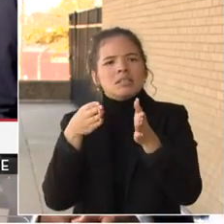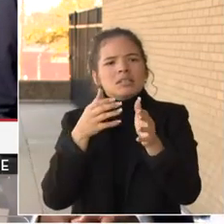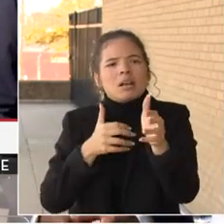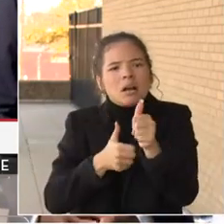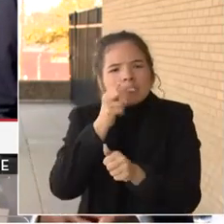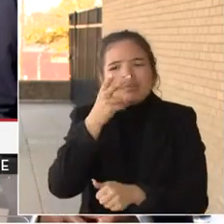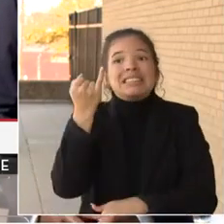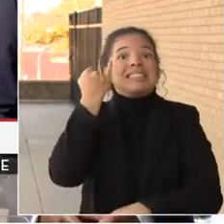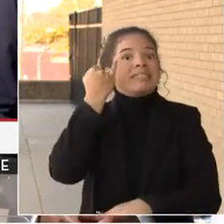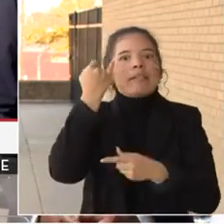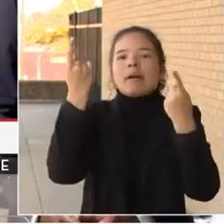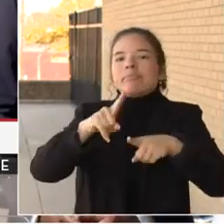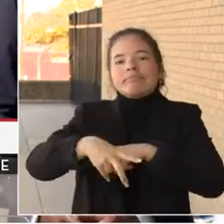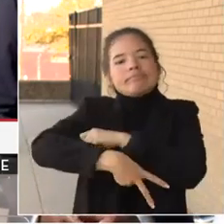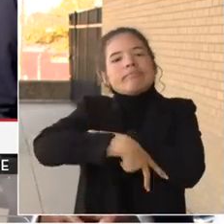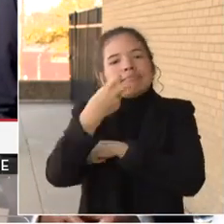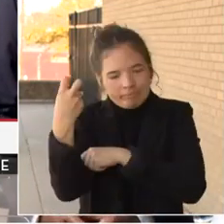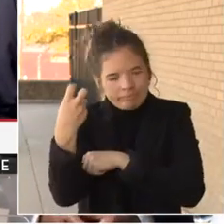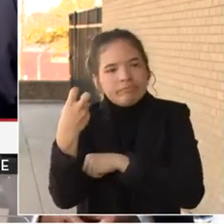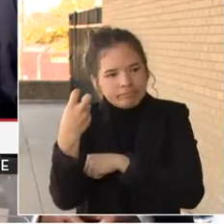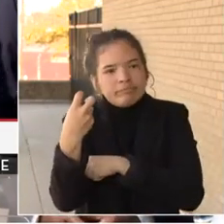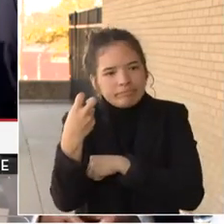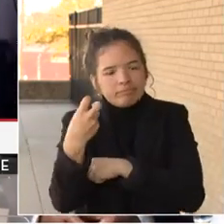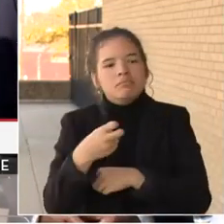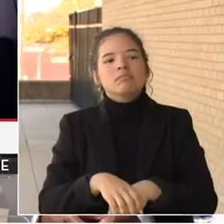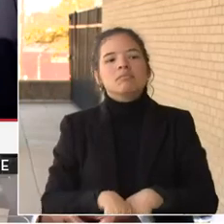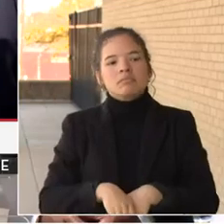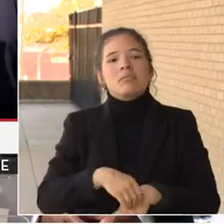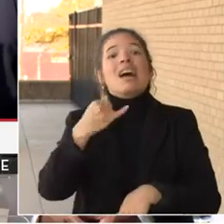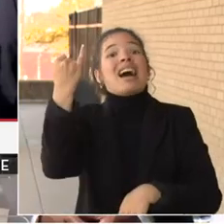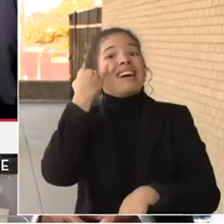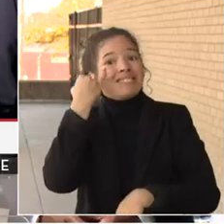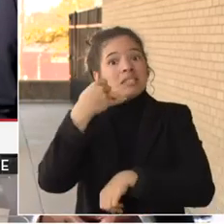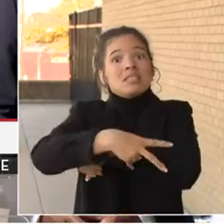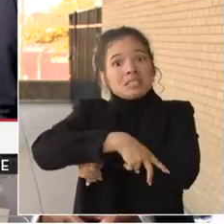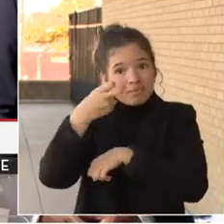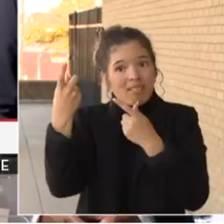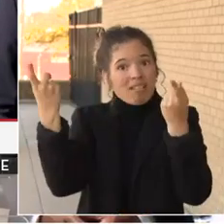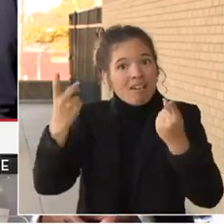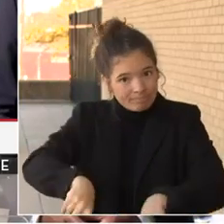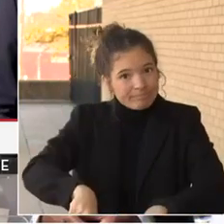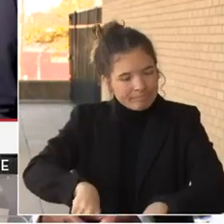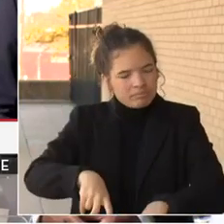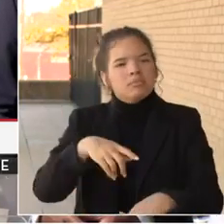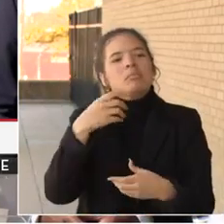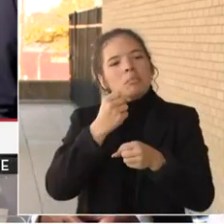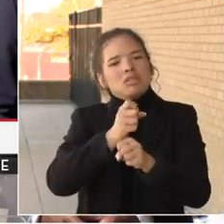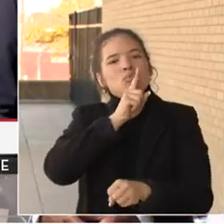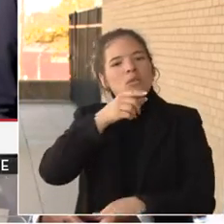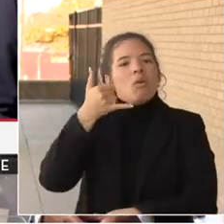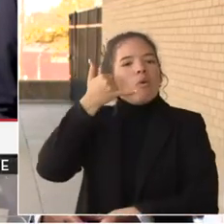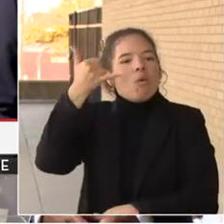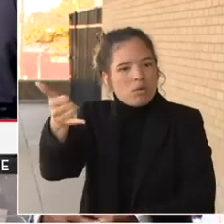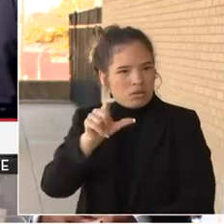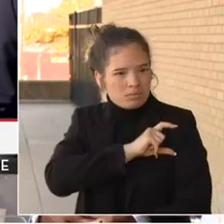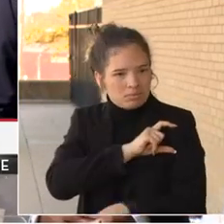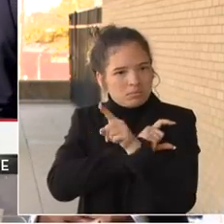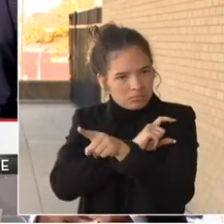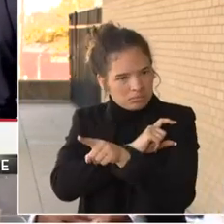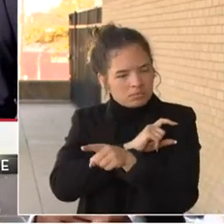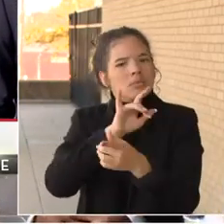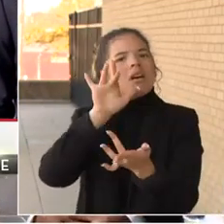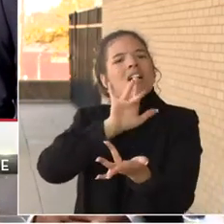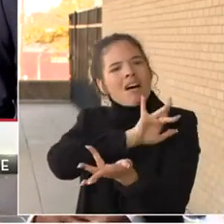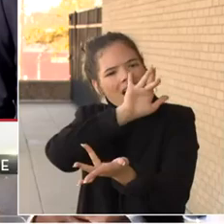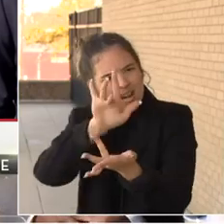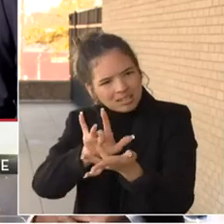any parcel theft to the Metropolitan Police Department and if it was delivered via United States Postal Service reach out to the Postal Inspection